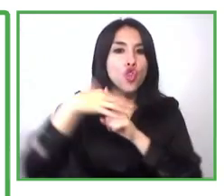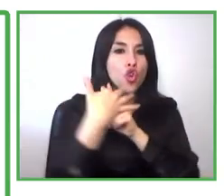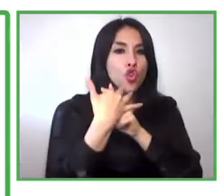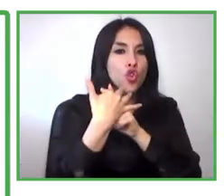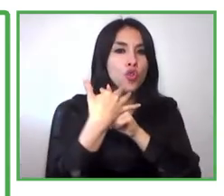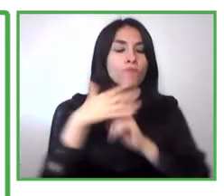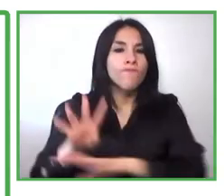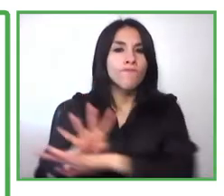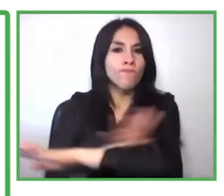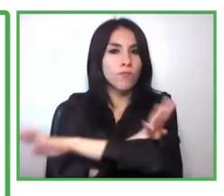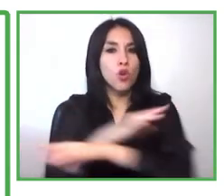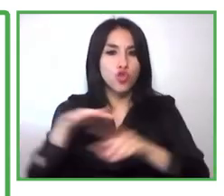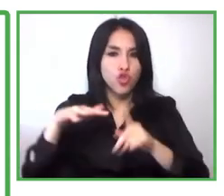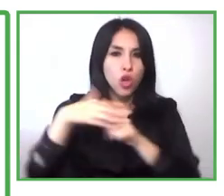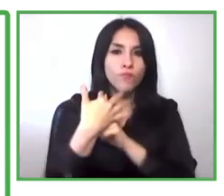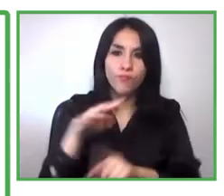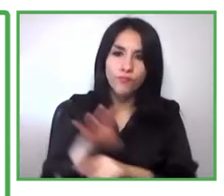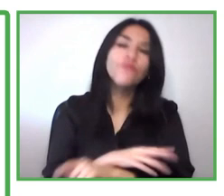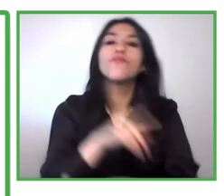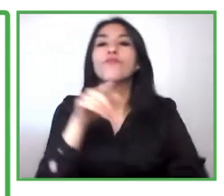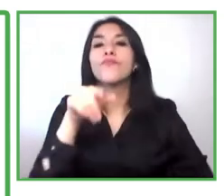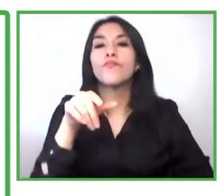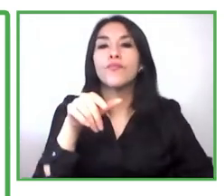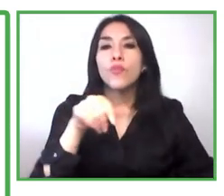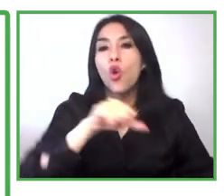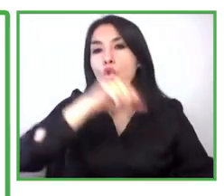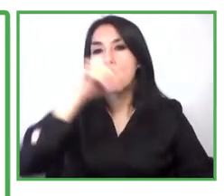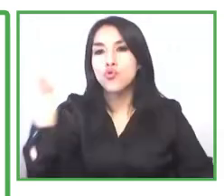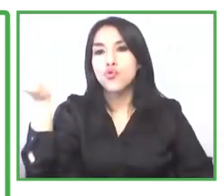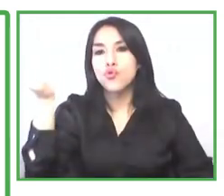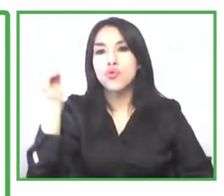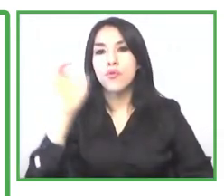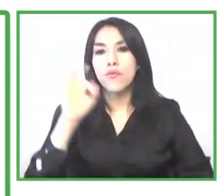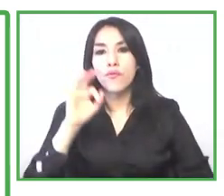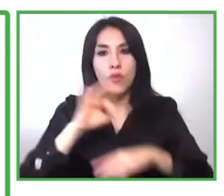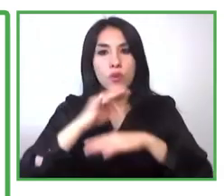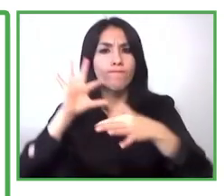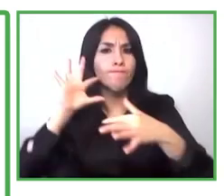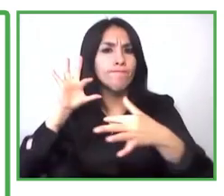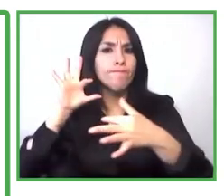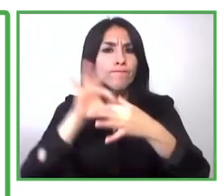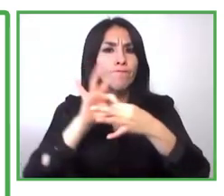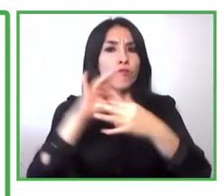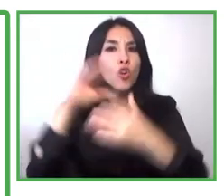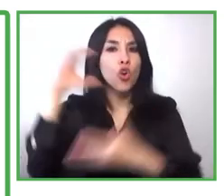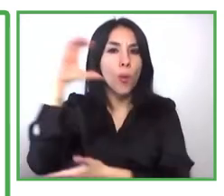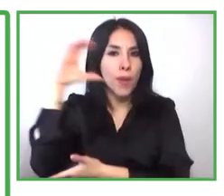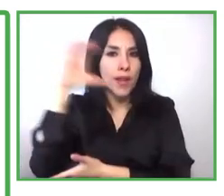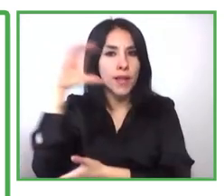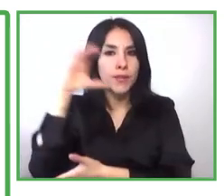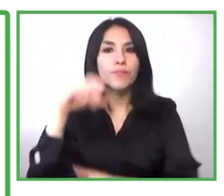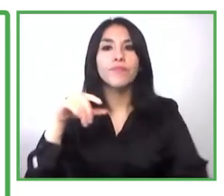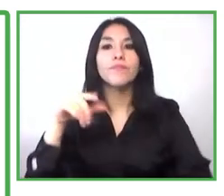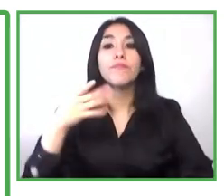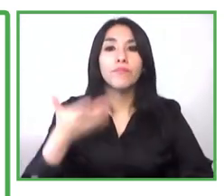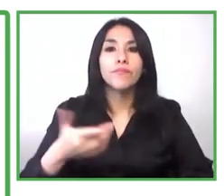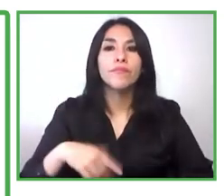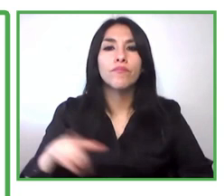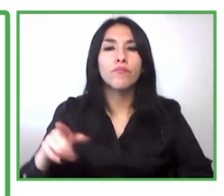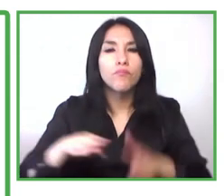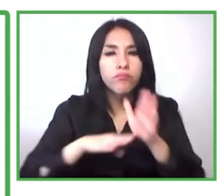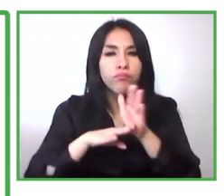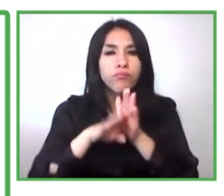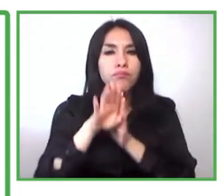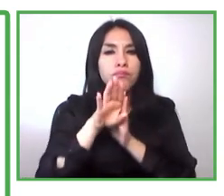in alliance with another colombian organization called best buddies colombia and what we did there was to develop an entire